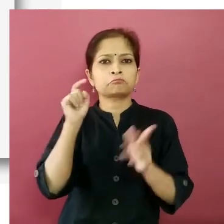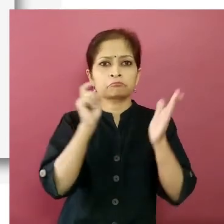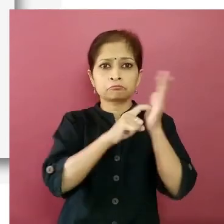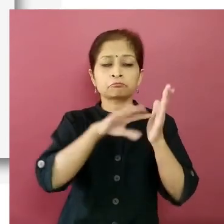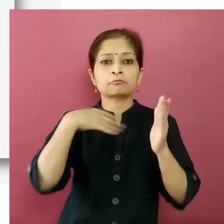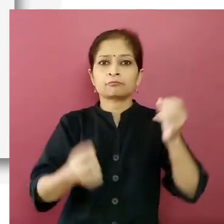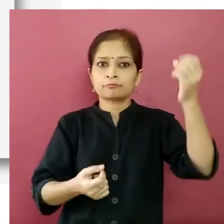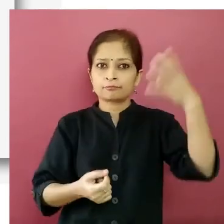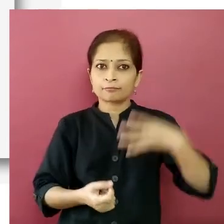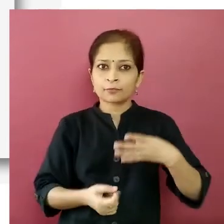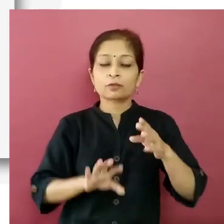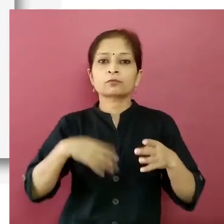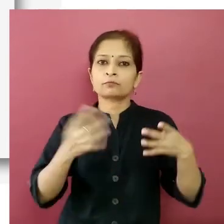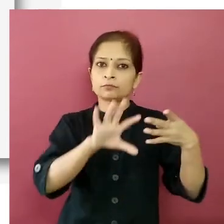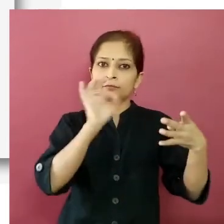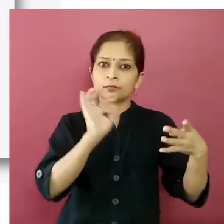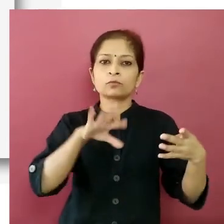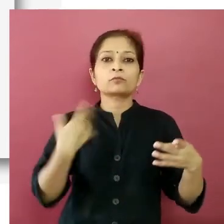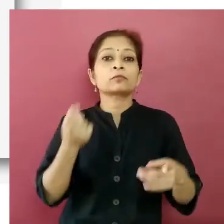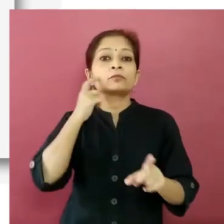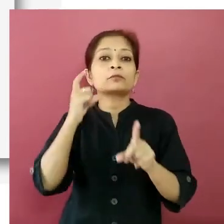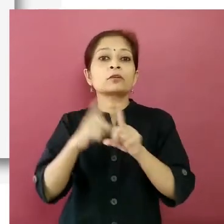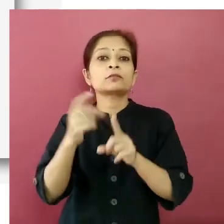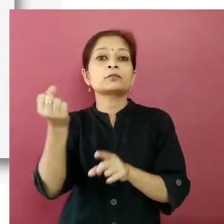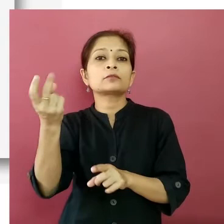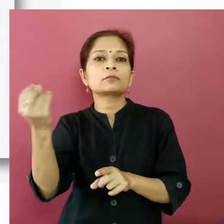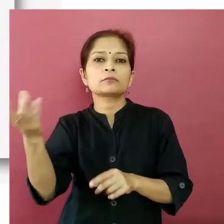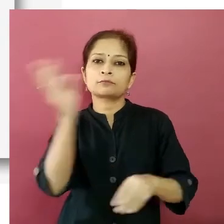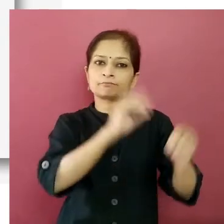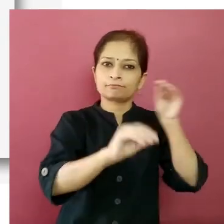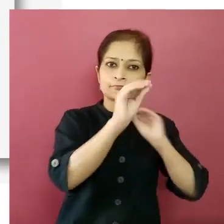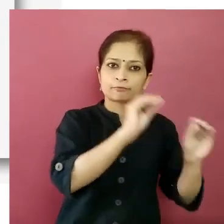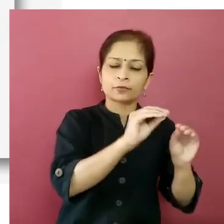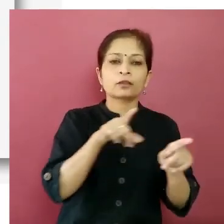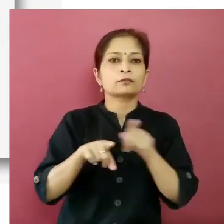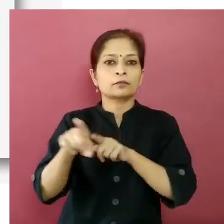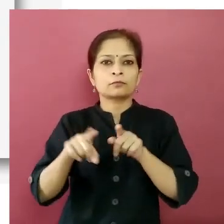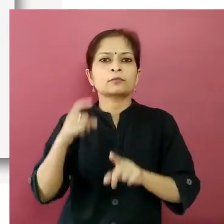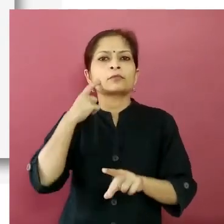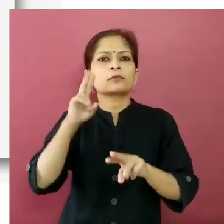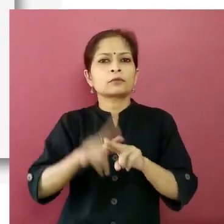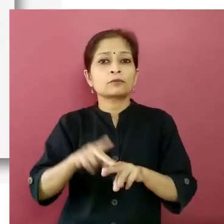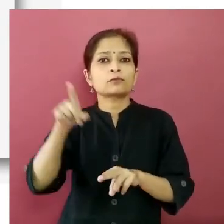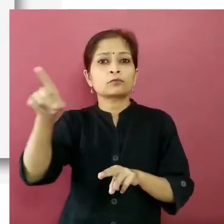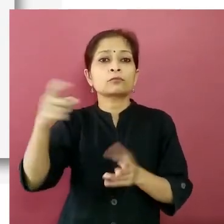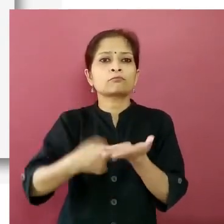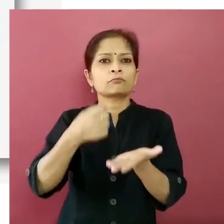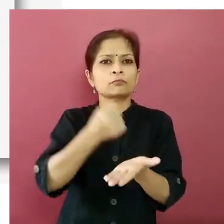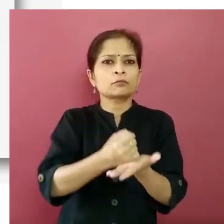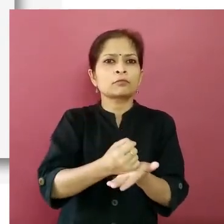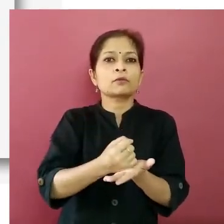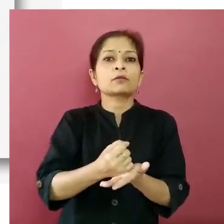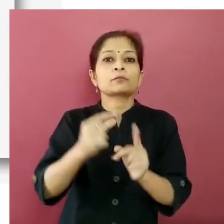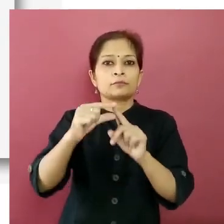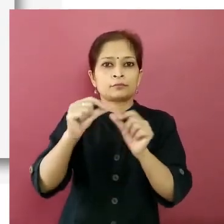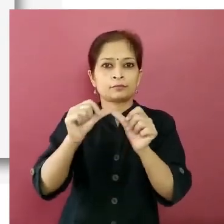enter the relevant ID number in the fields below for example if you have selected ban card as your photo